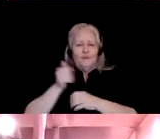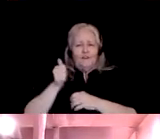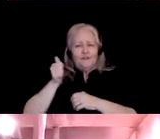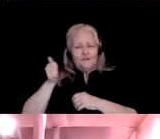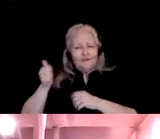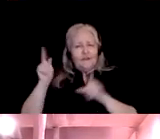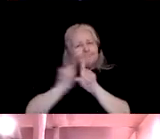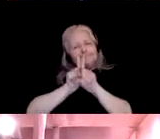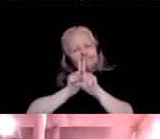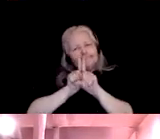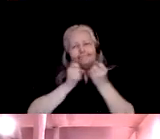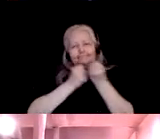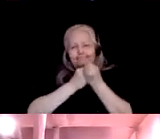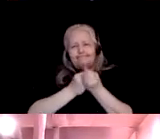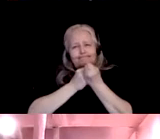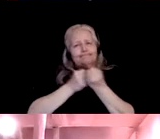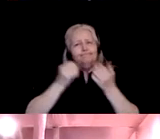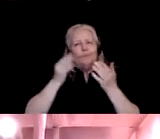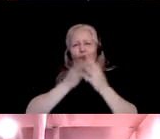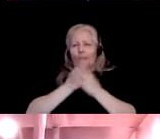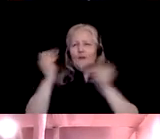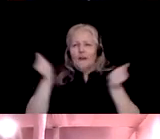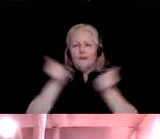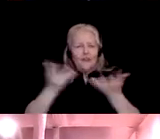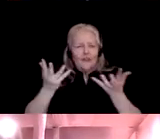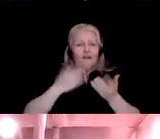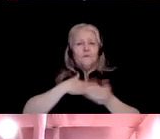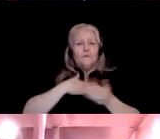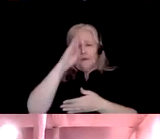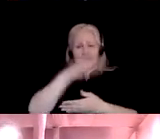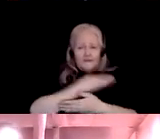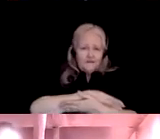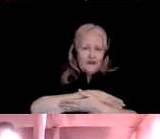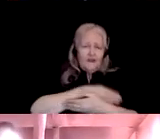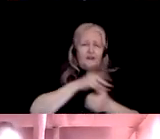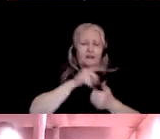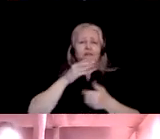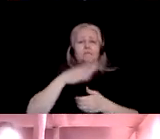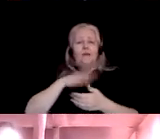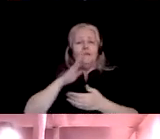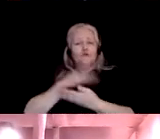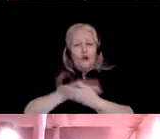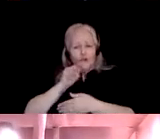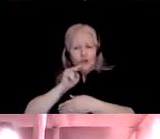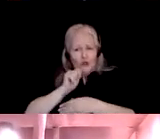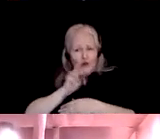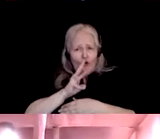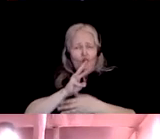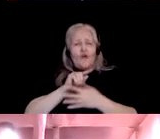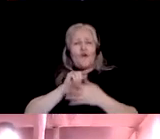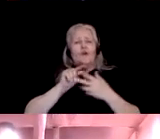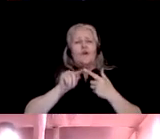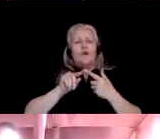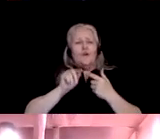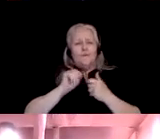through thick and thin. My son, Salamat, my daughter-in-law, Mrs. Bandana Kareng